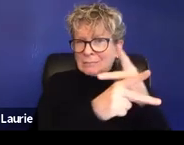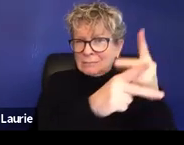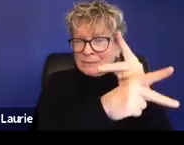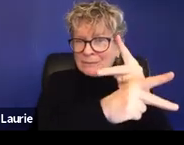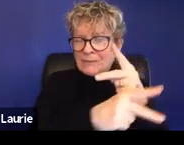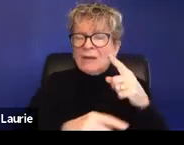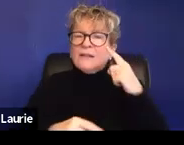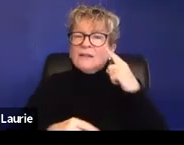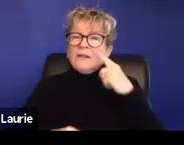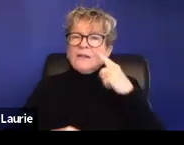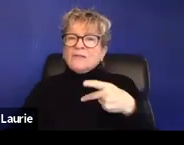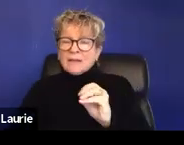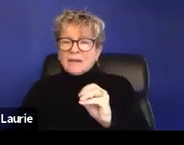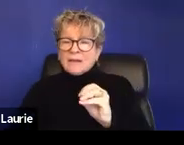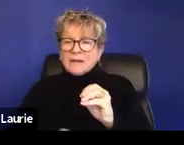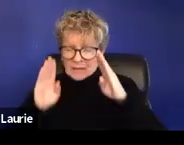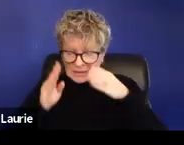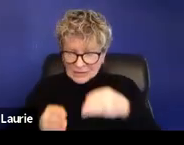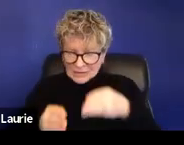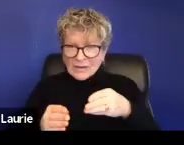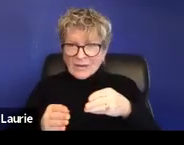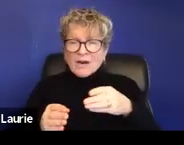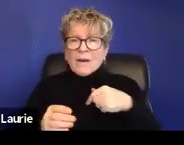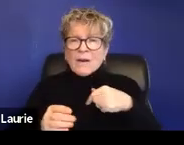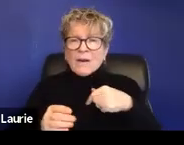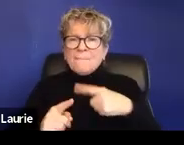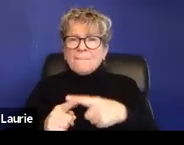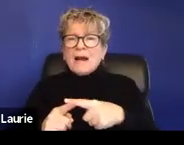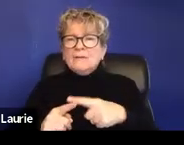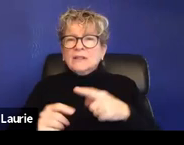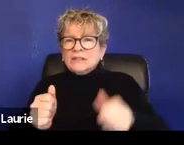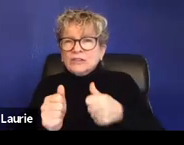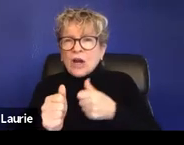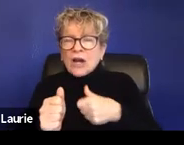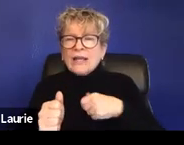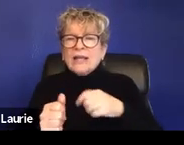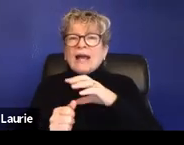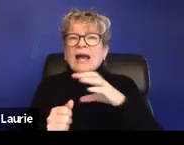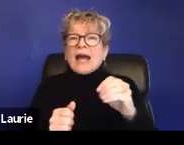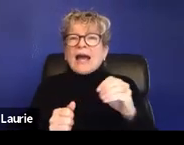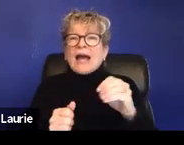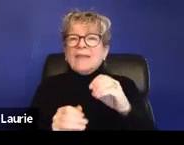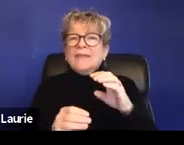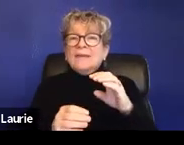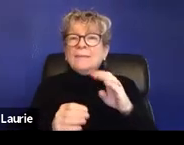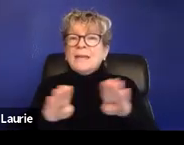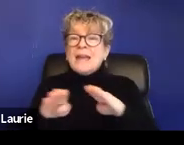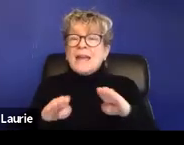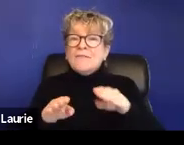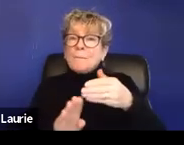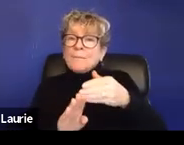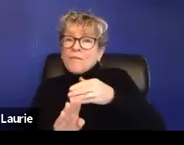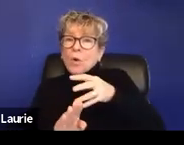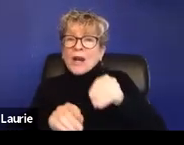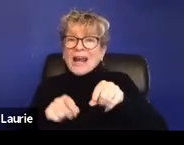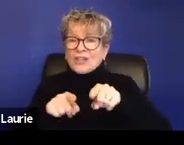focus had been on all this stalking and abusive behavior before the marriage and during the marriage. And the reason why the